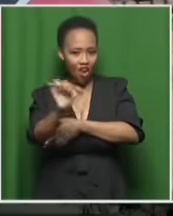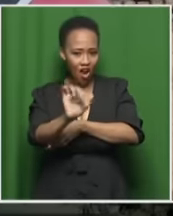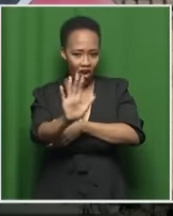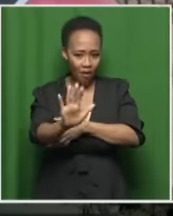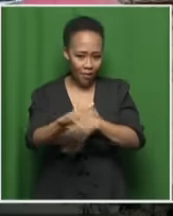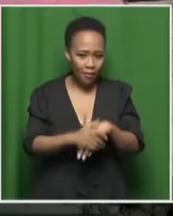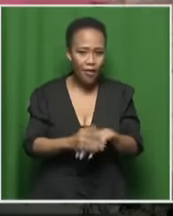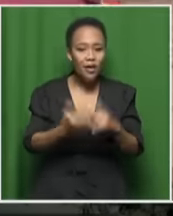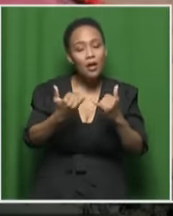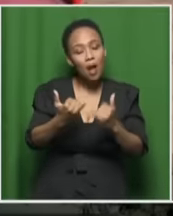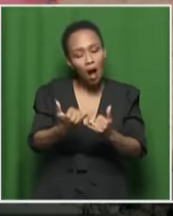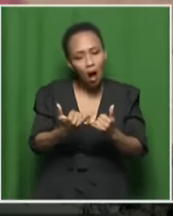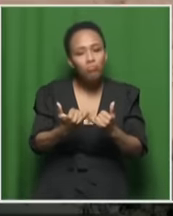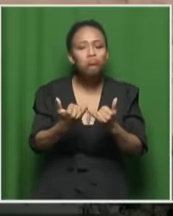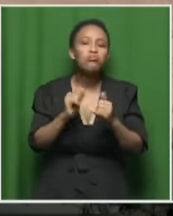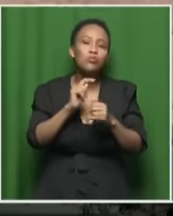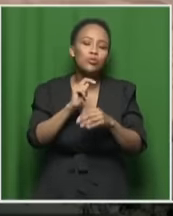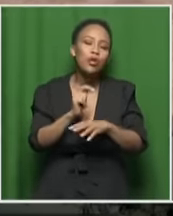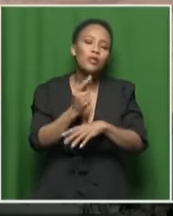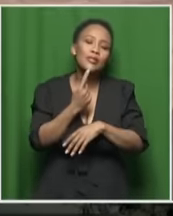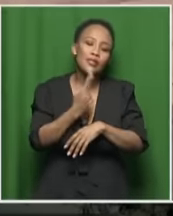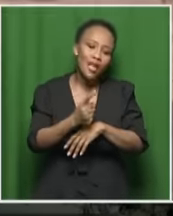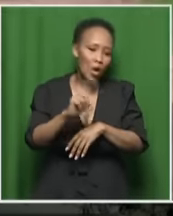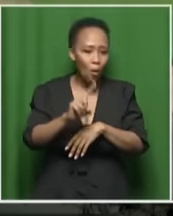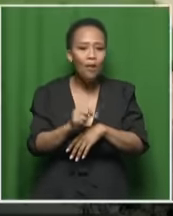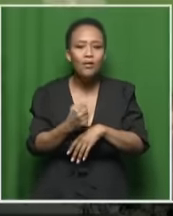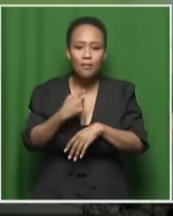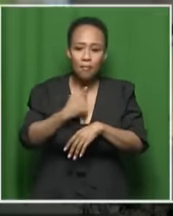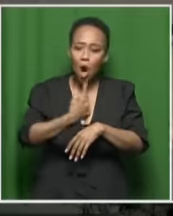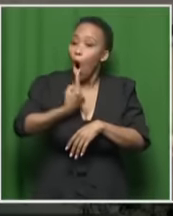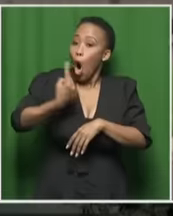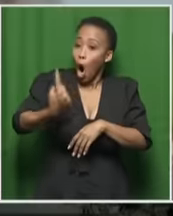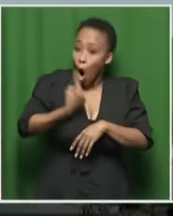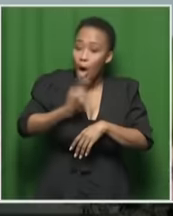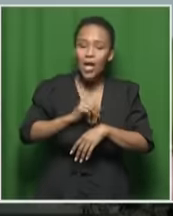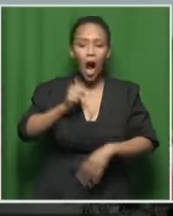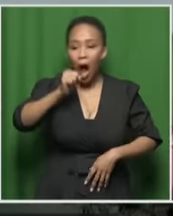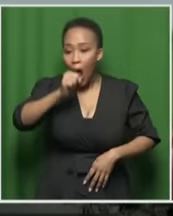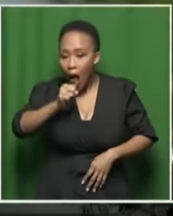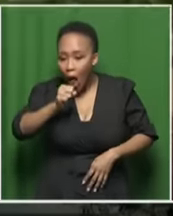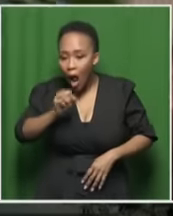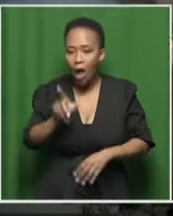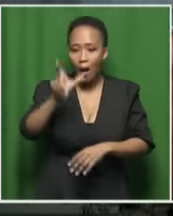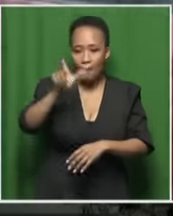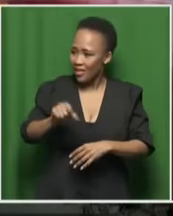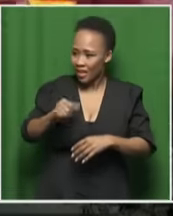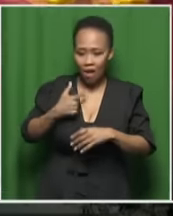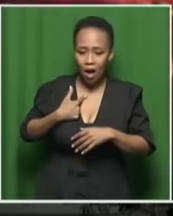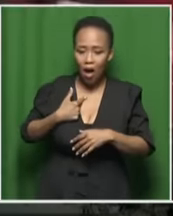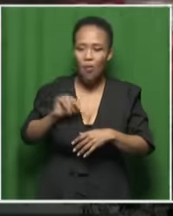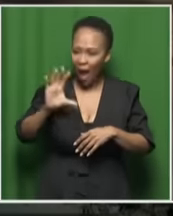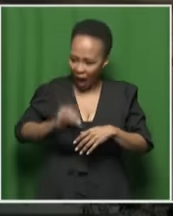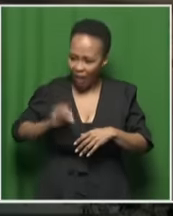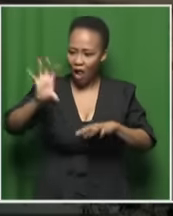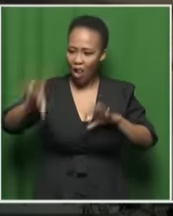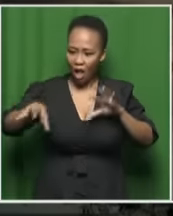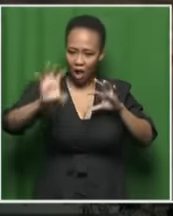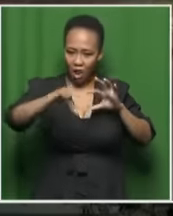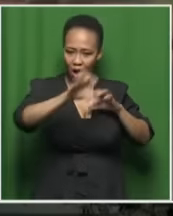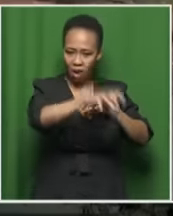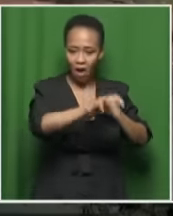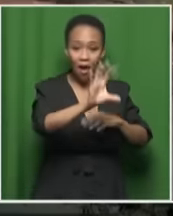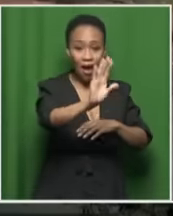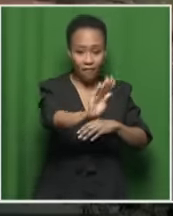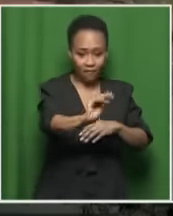this particular stage. But as you correctly pointed out, I'm not the only reporter who is at various locations today. Certainly, I mean, this was the country's